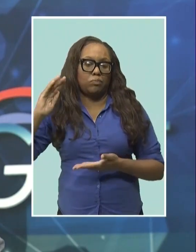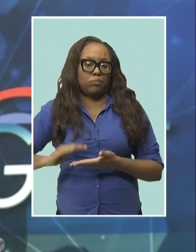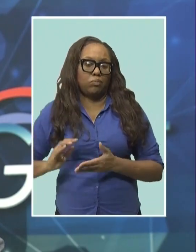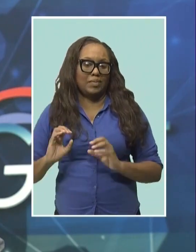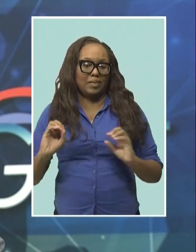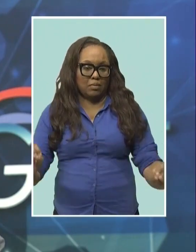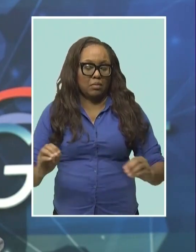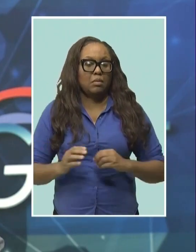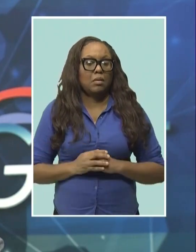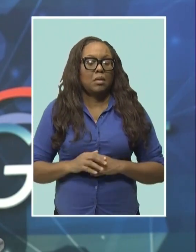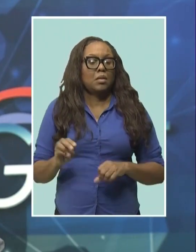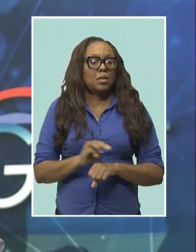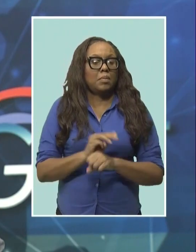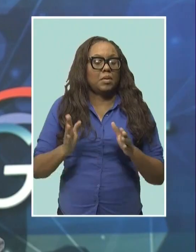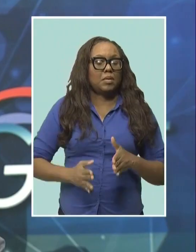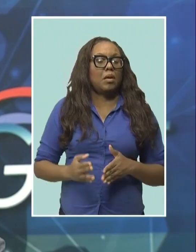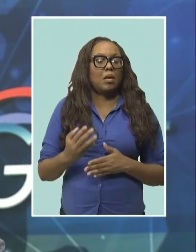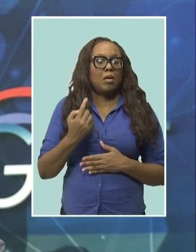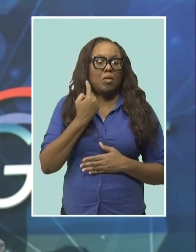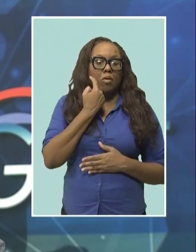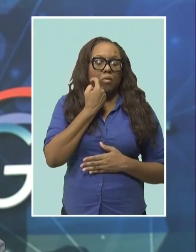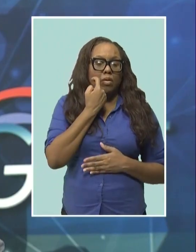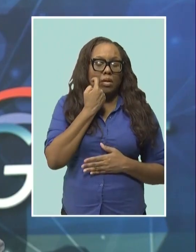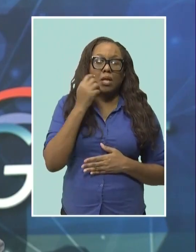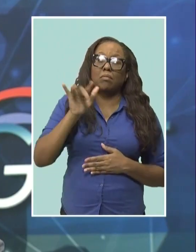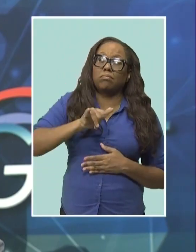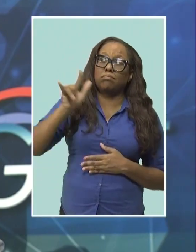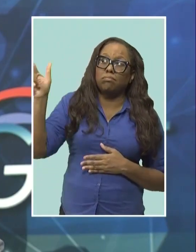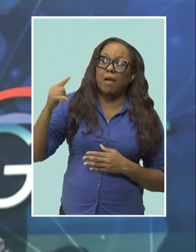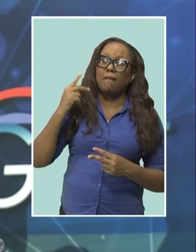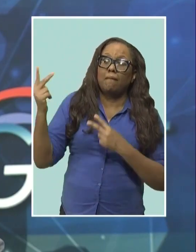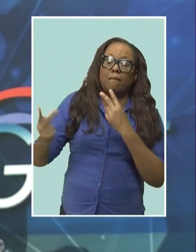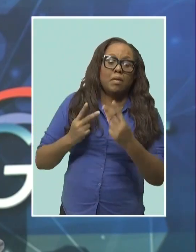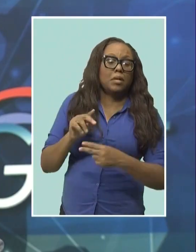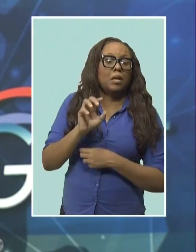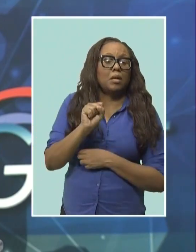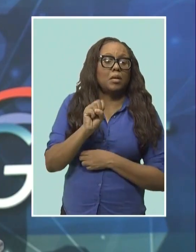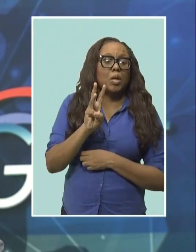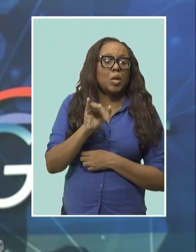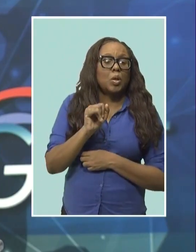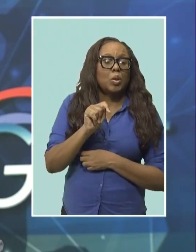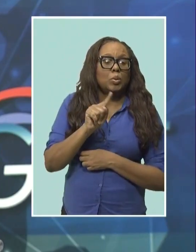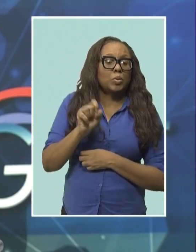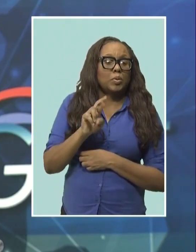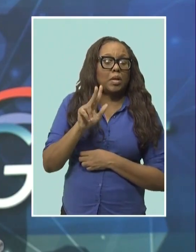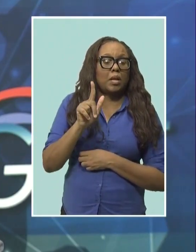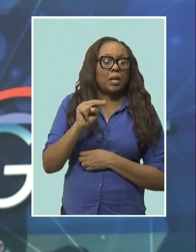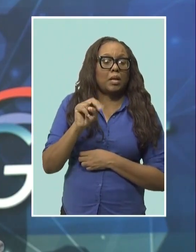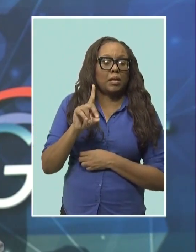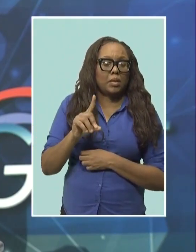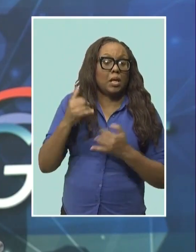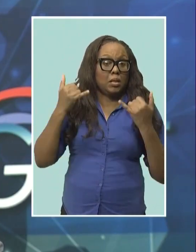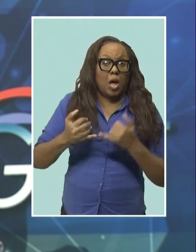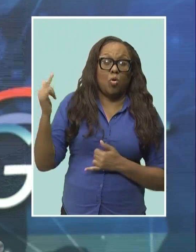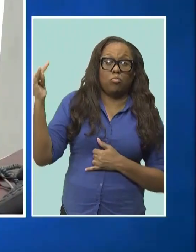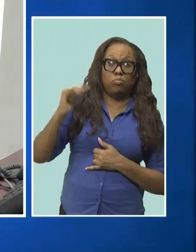Geneva, Switzerland, he revealed some of the plans to tackle the high incidence of NCDs here.